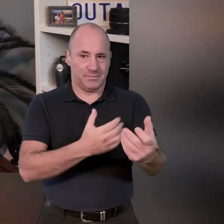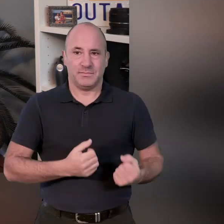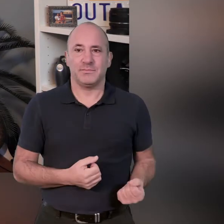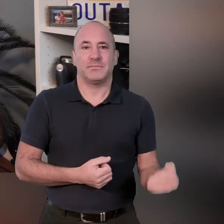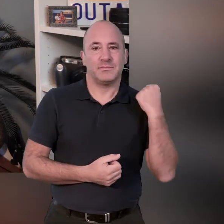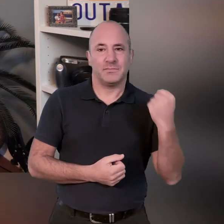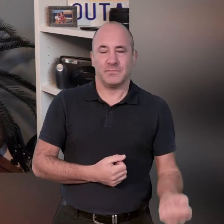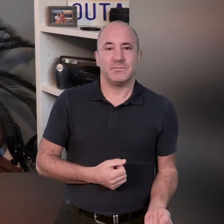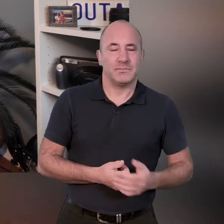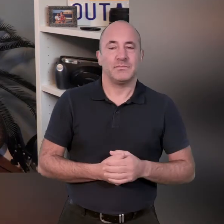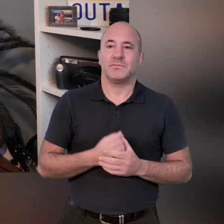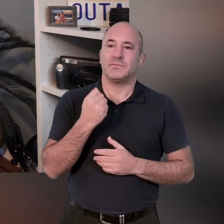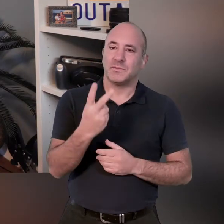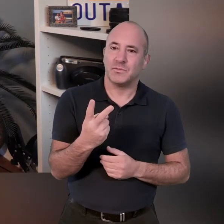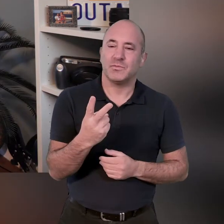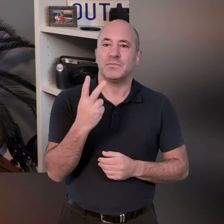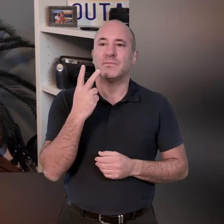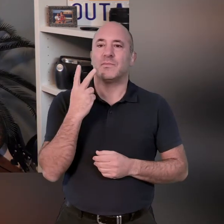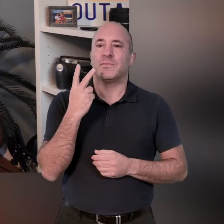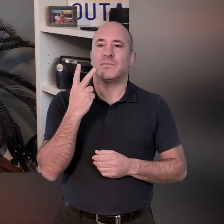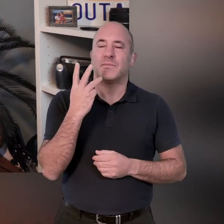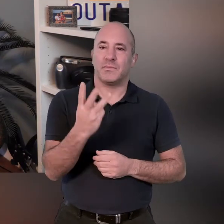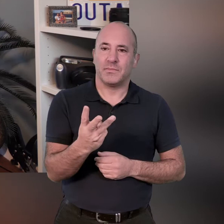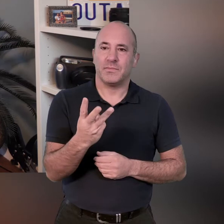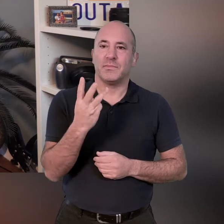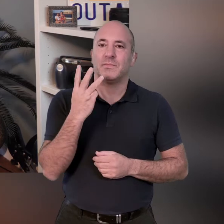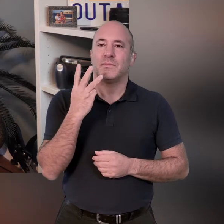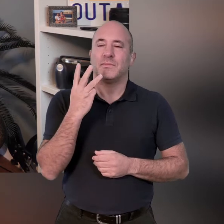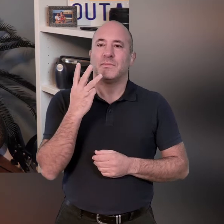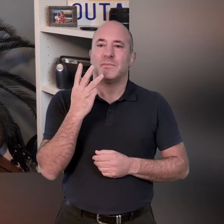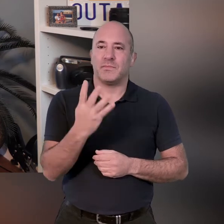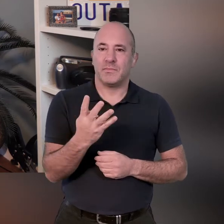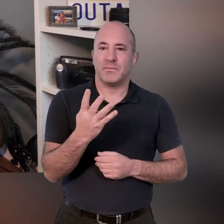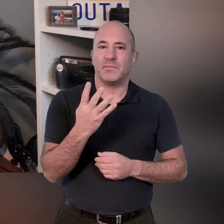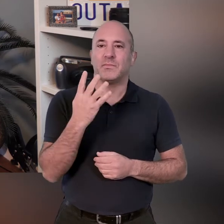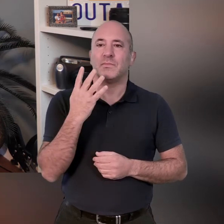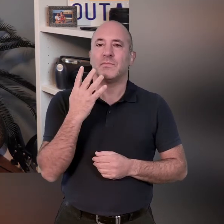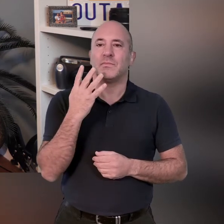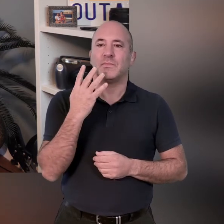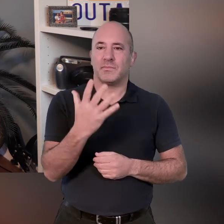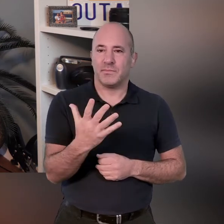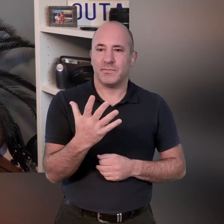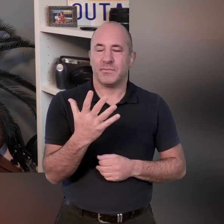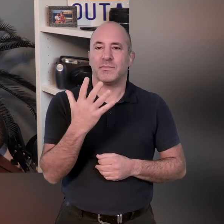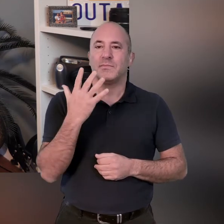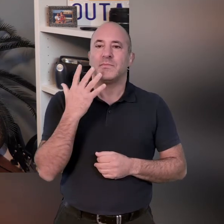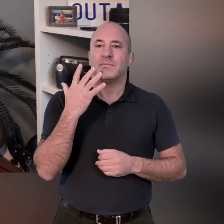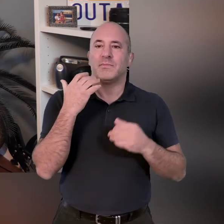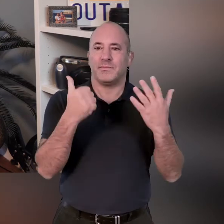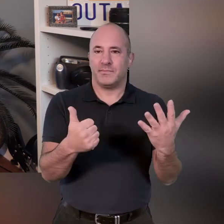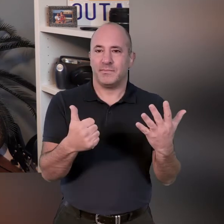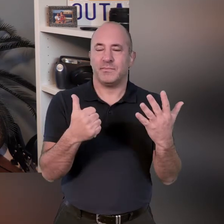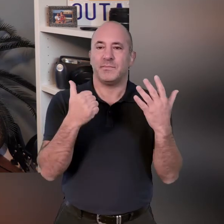we want one two three four five